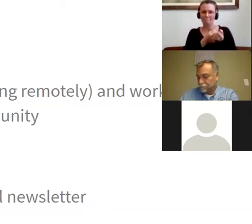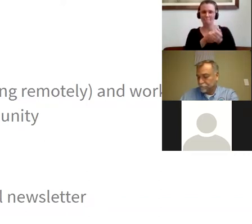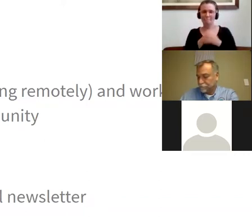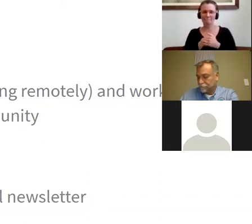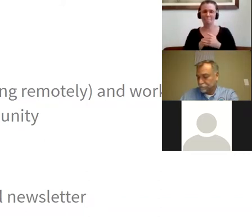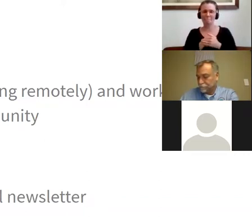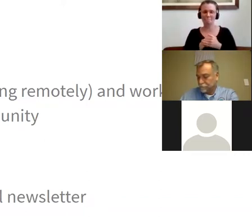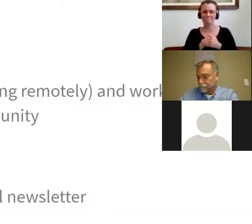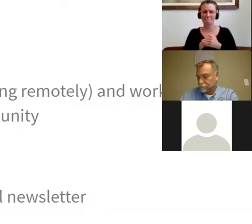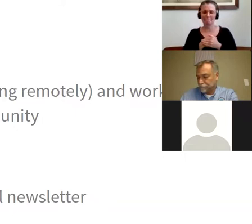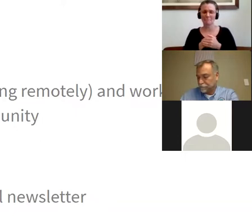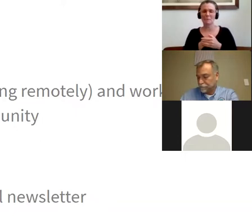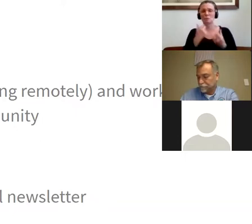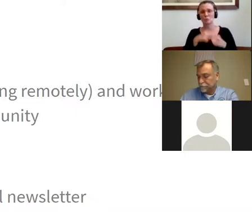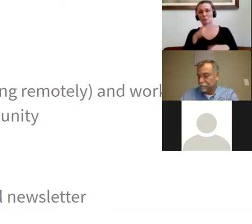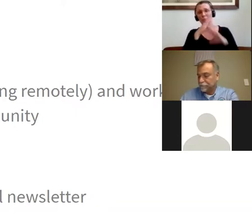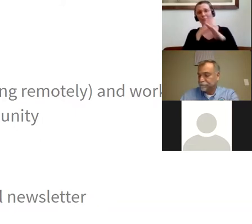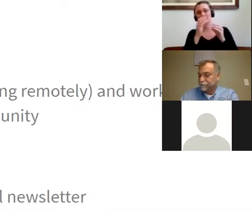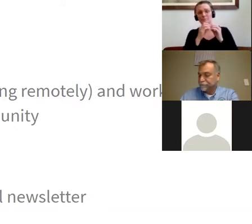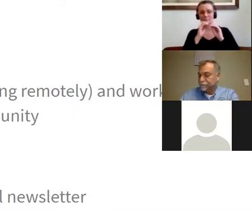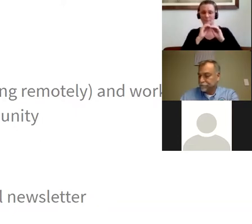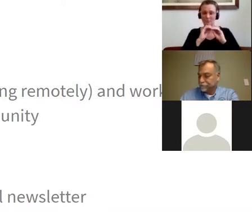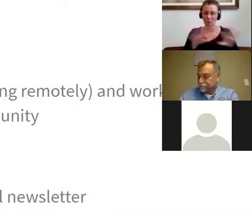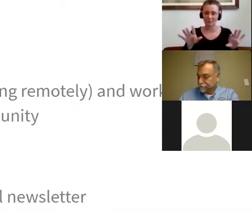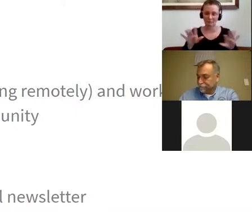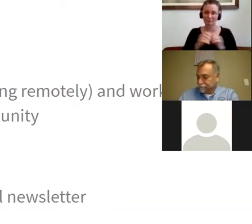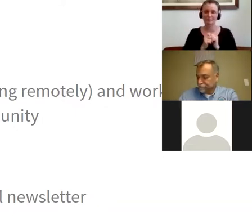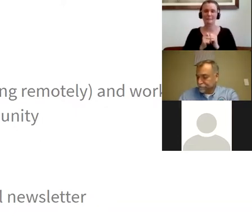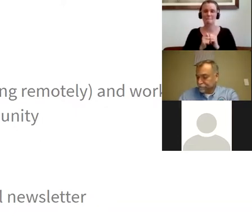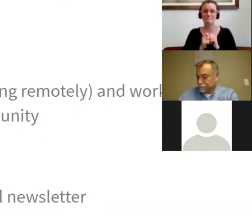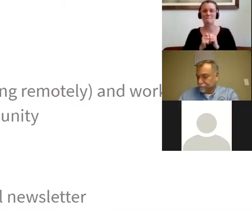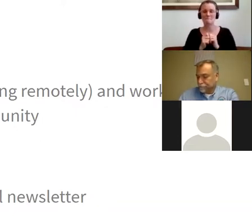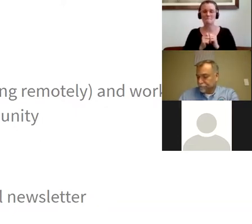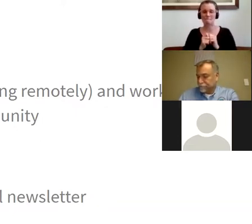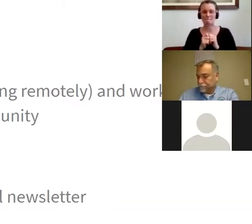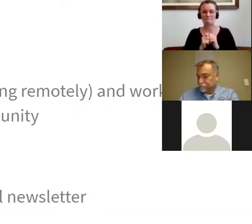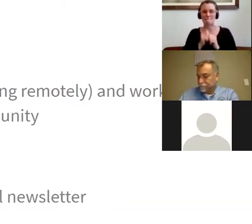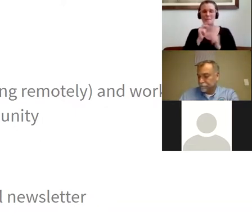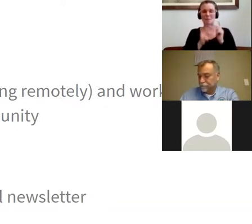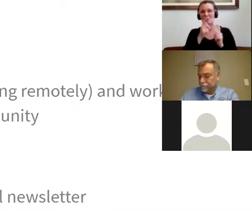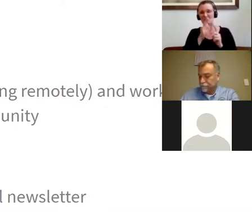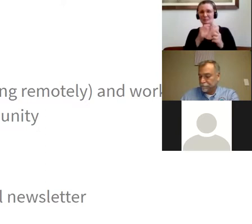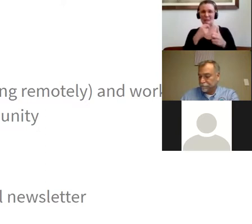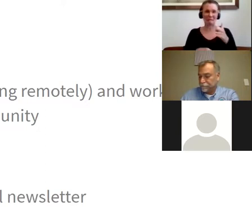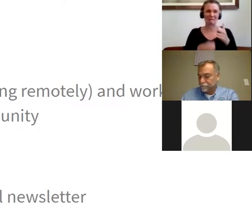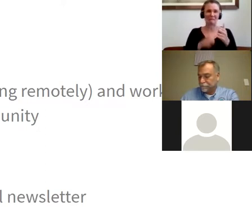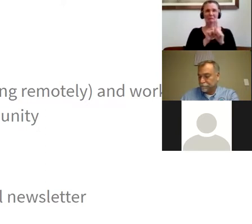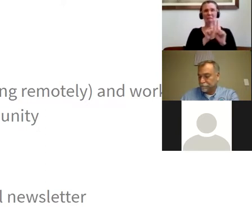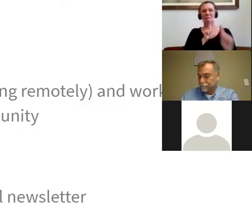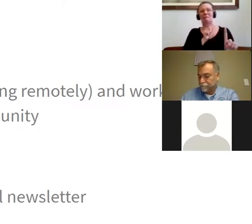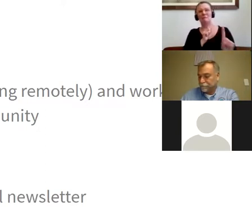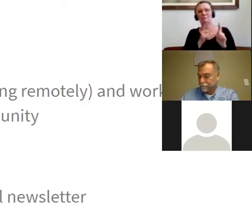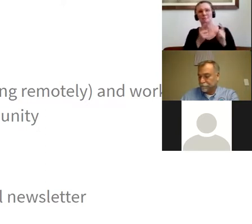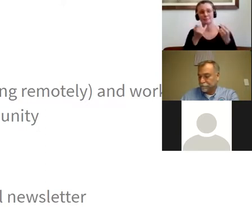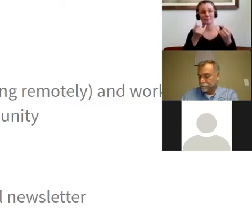spread to make sure those who were closest to one another had a tough time social distancing to make sure that they had it. And now we're working